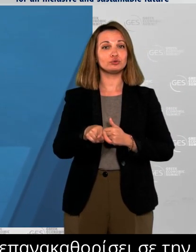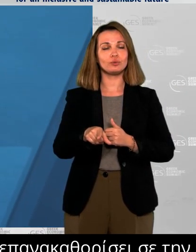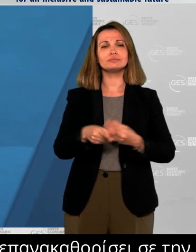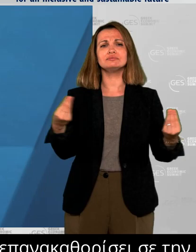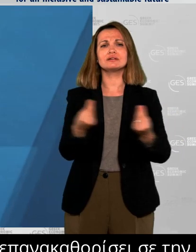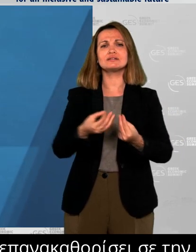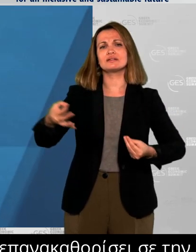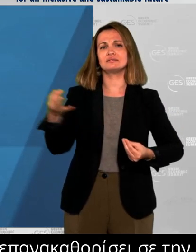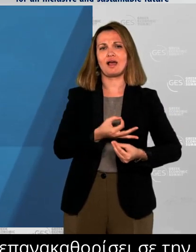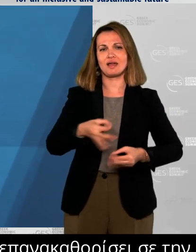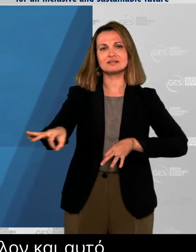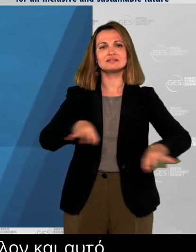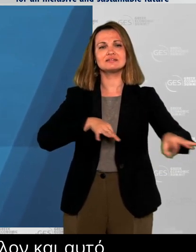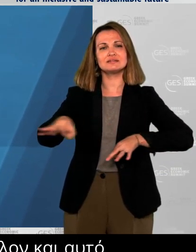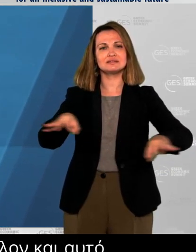goals.